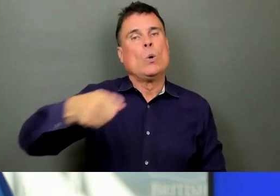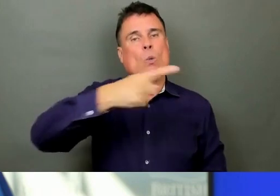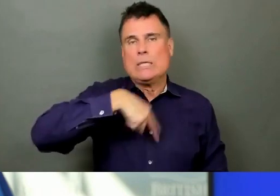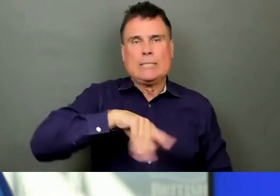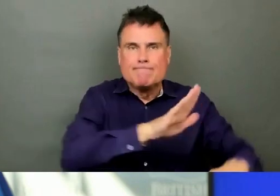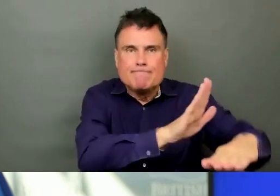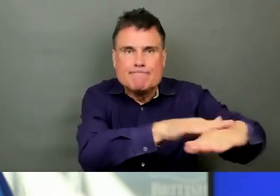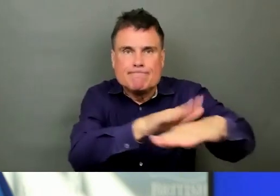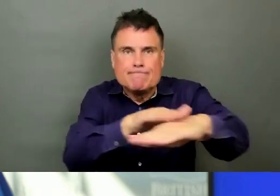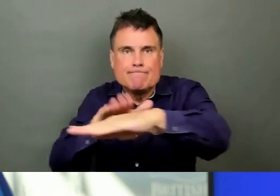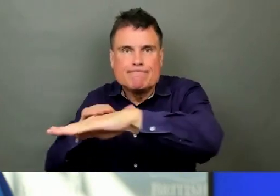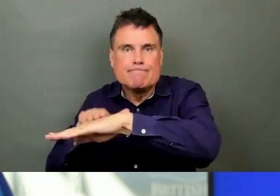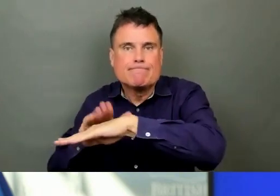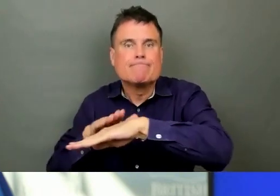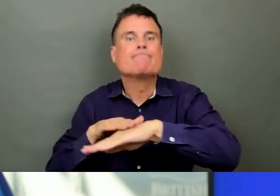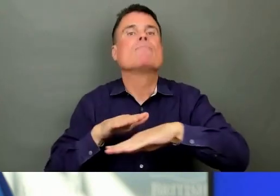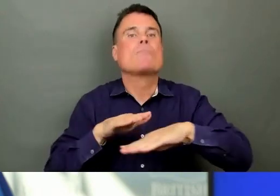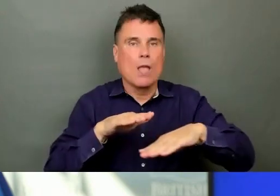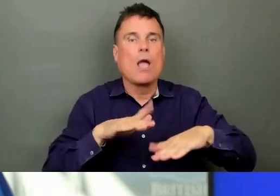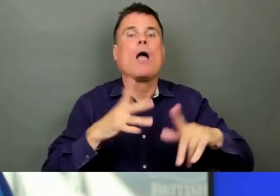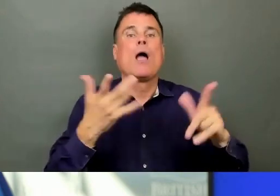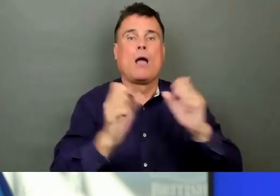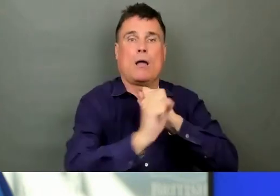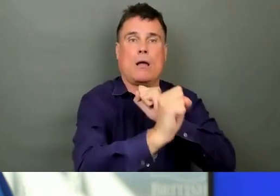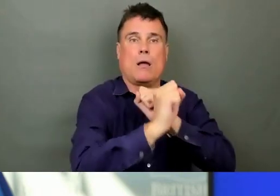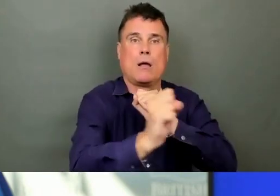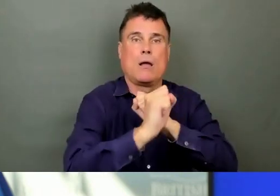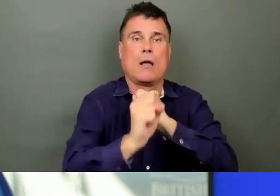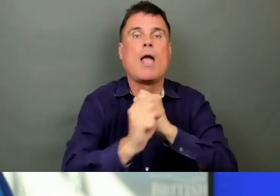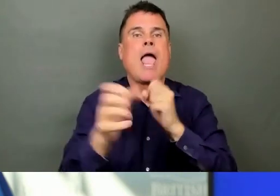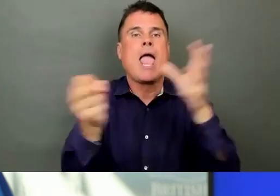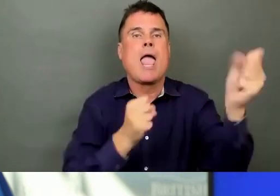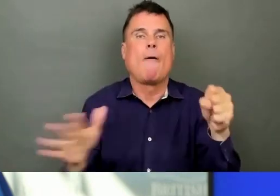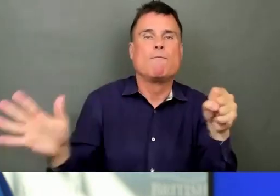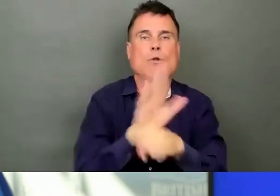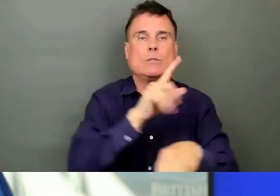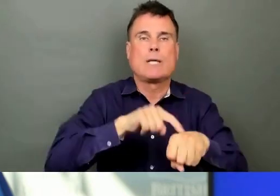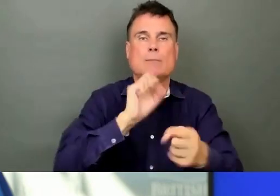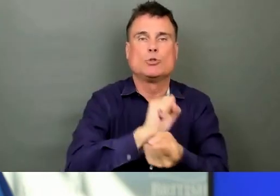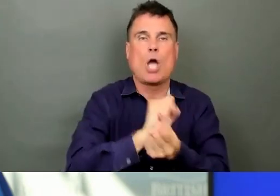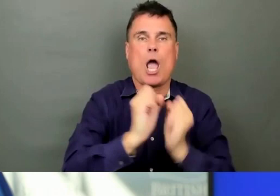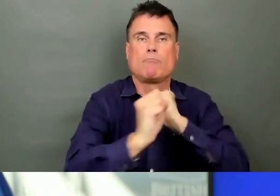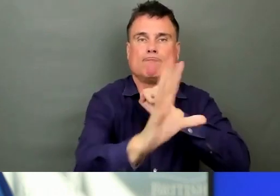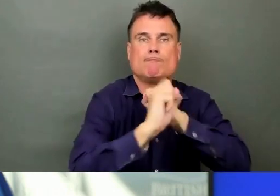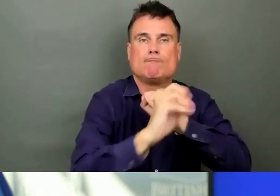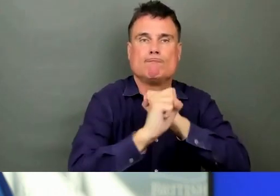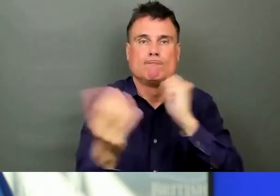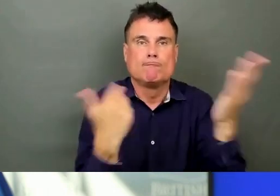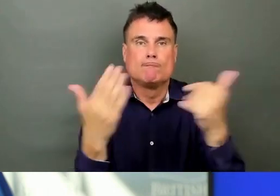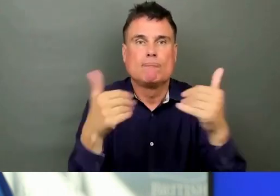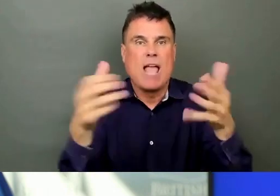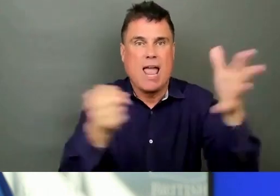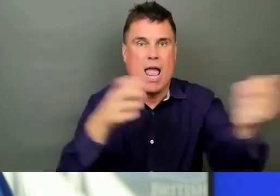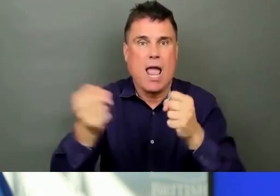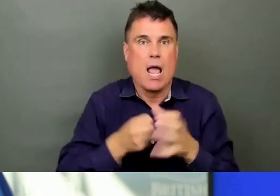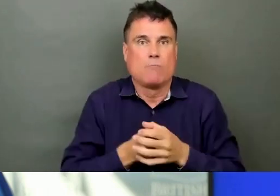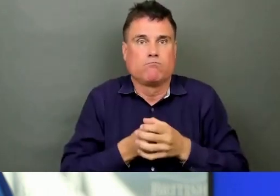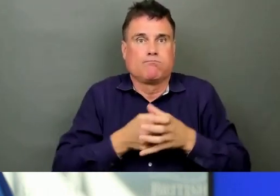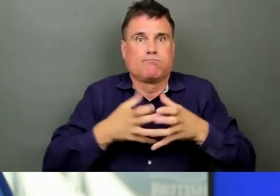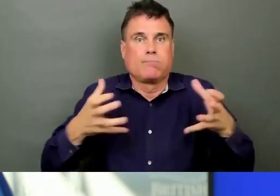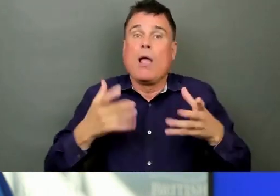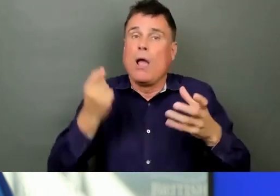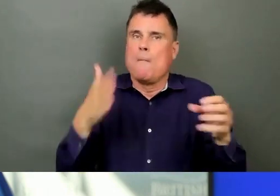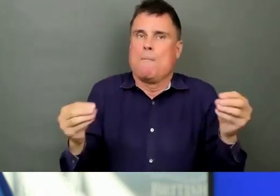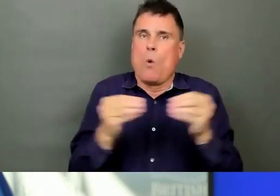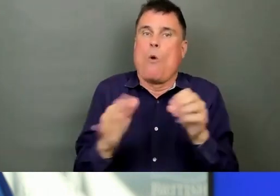transferring people to full-time positions to stabilize the service. And the 85 paramedics announced a couple of weeks